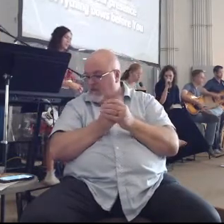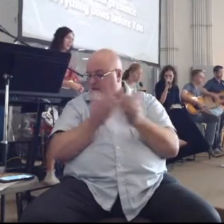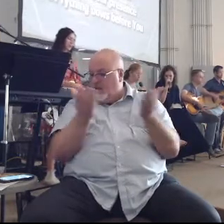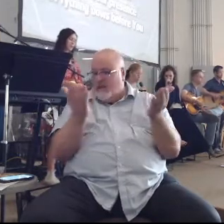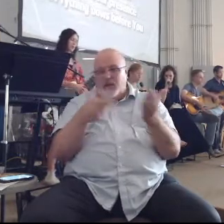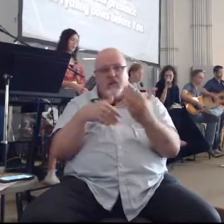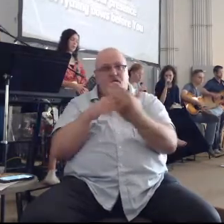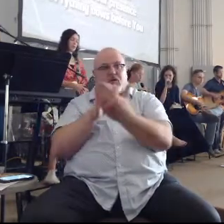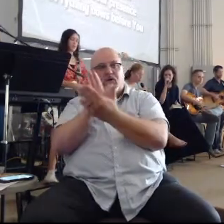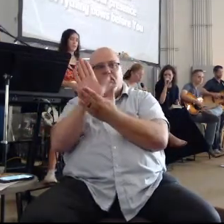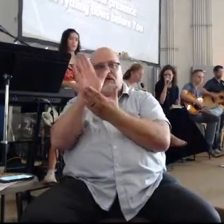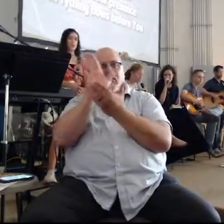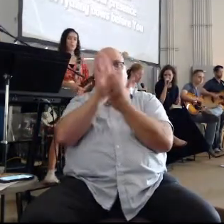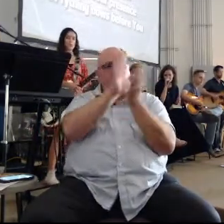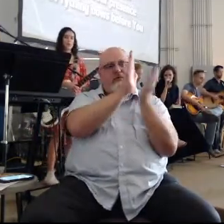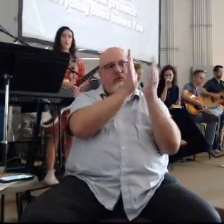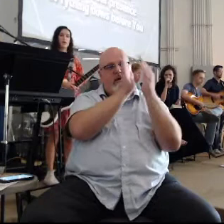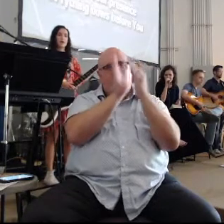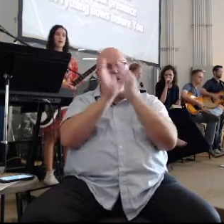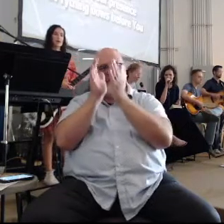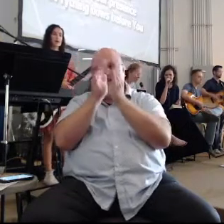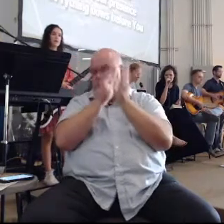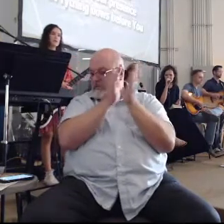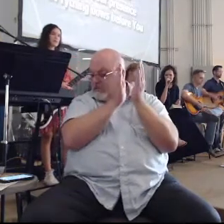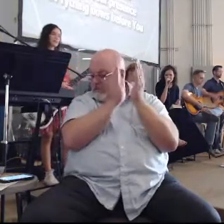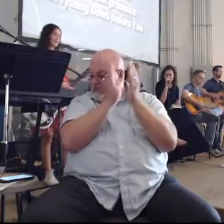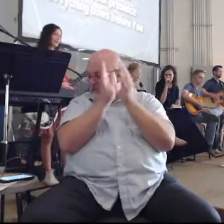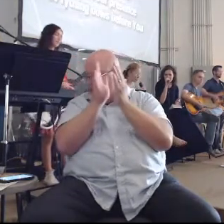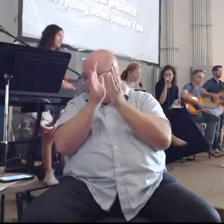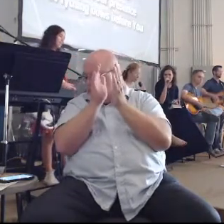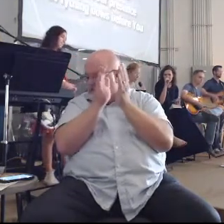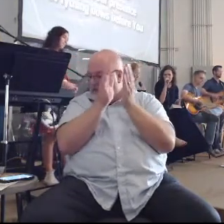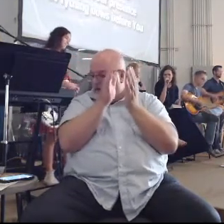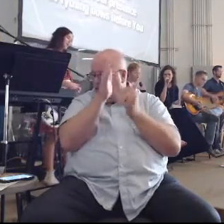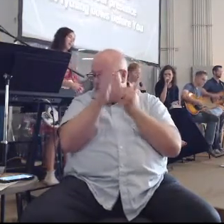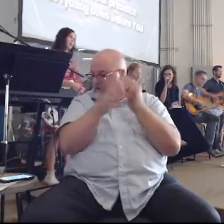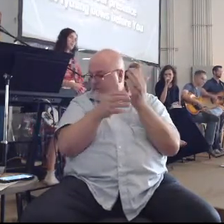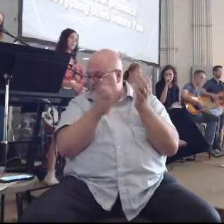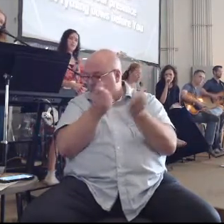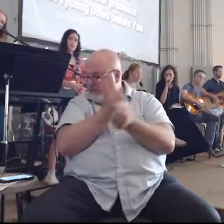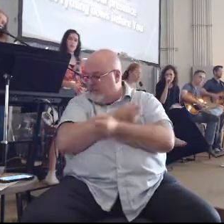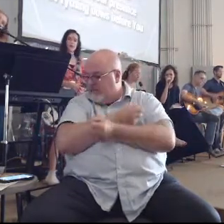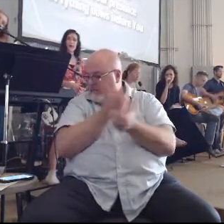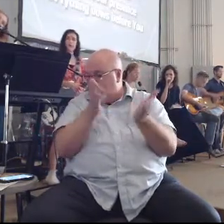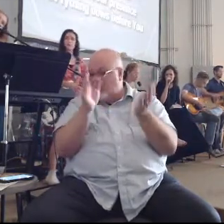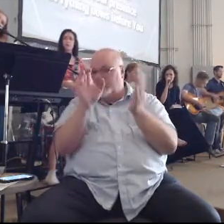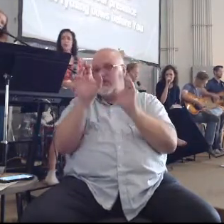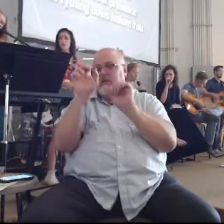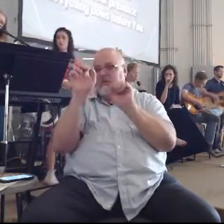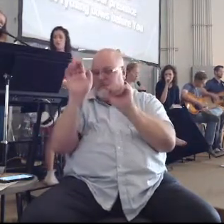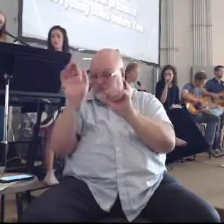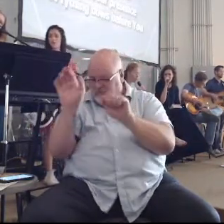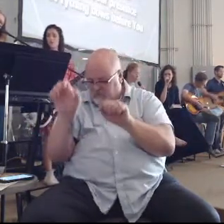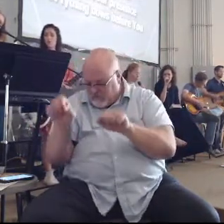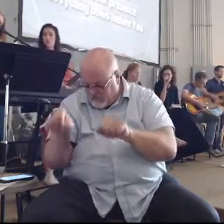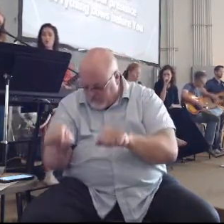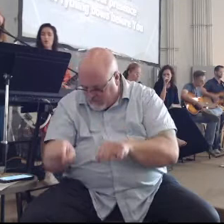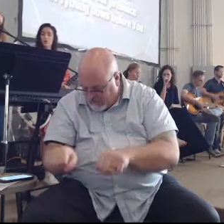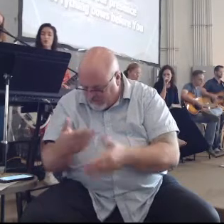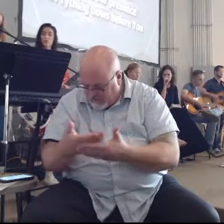Here in your presence Everything else before